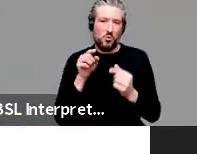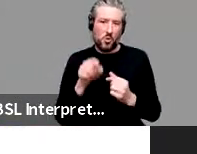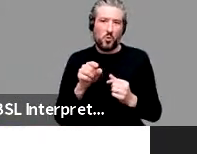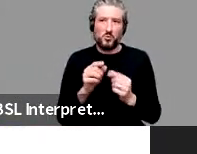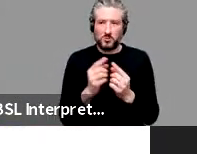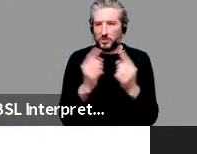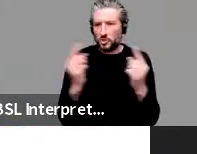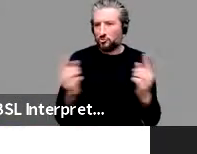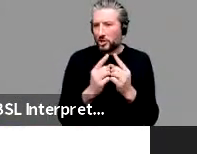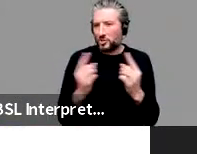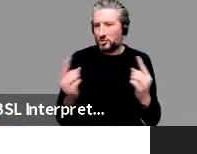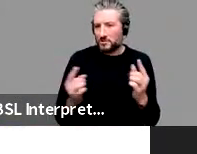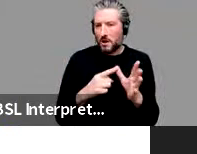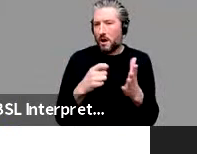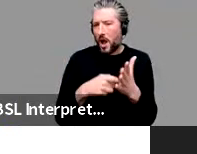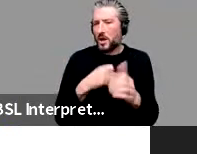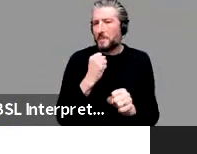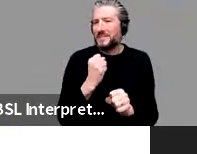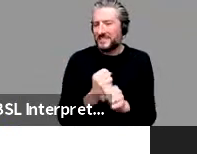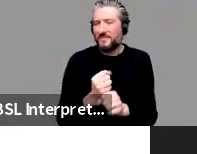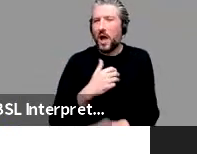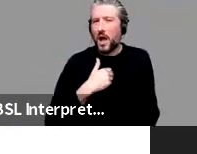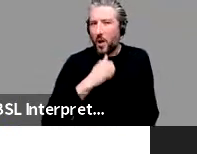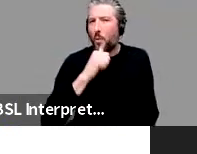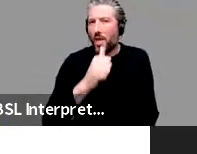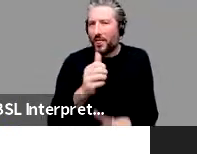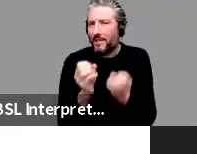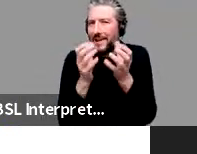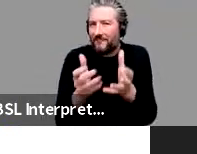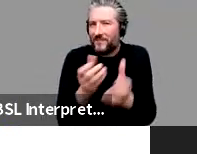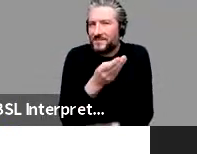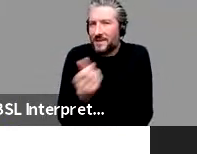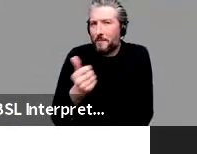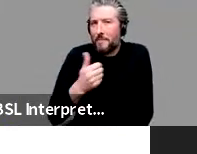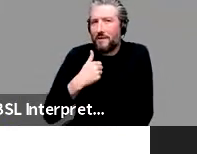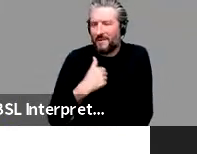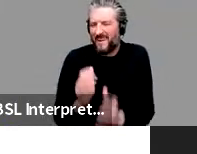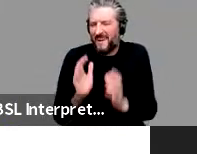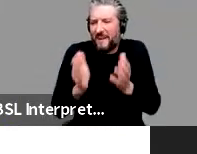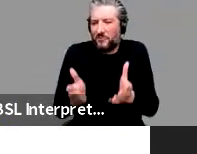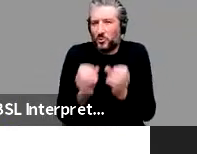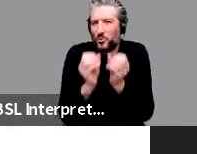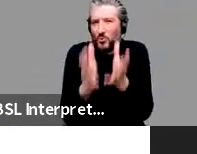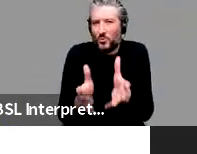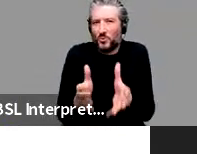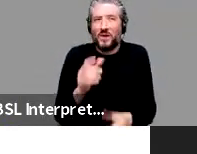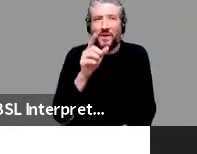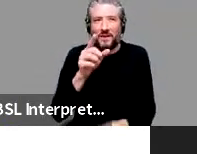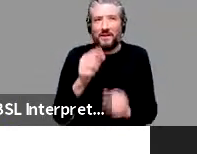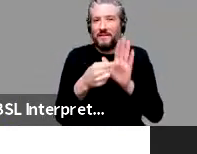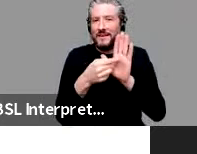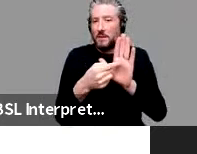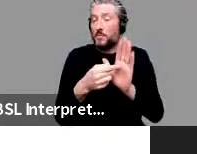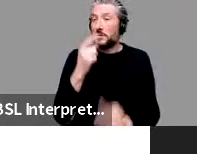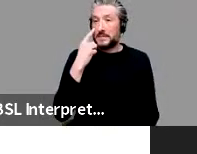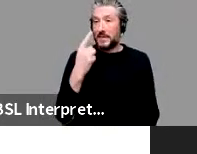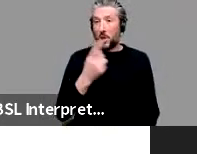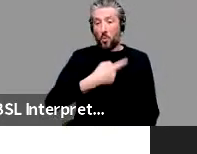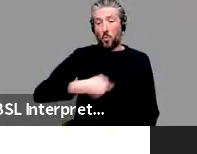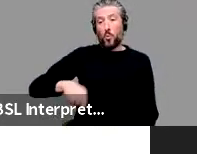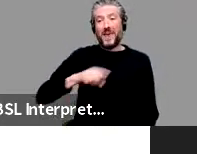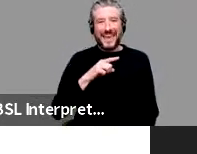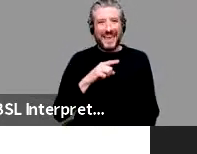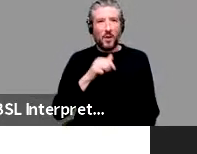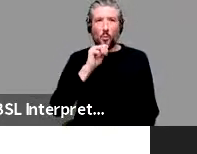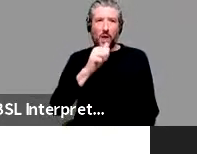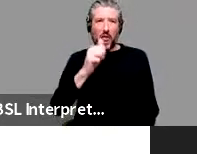I'll just give you a few because I can't resist. So you can see that we generalize. So if we want to, if we want to